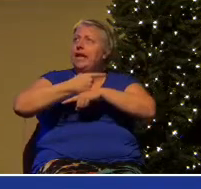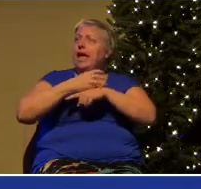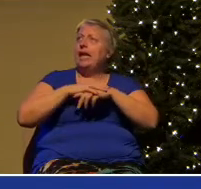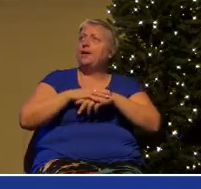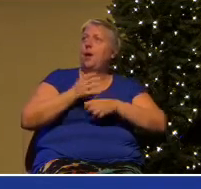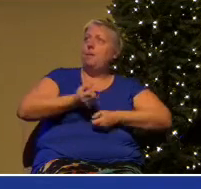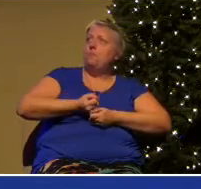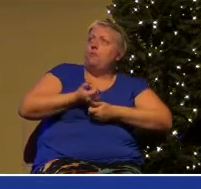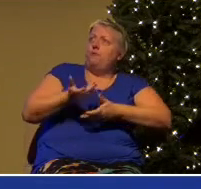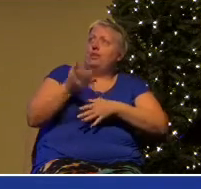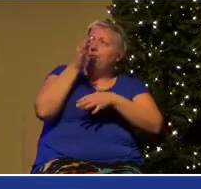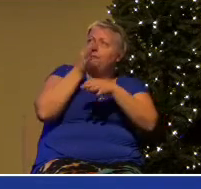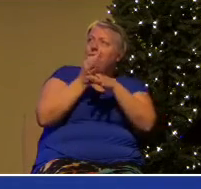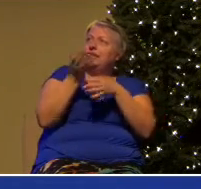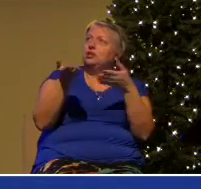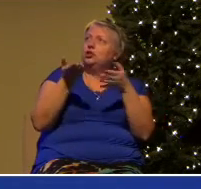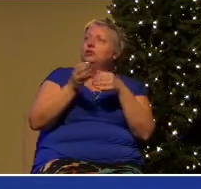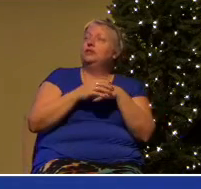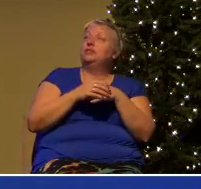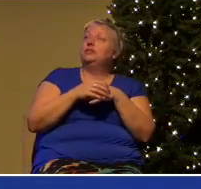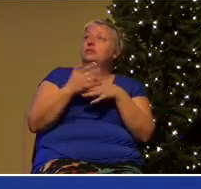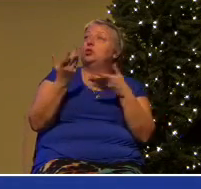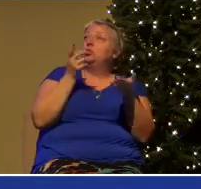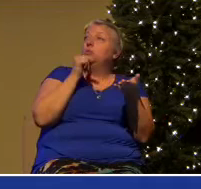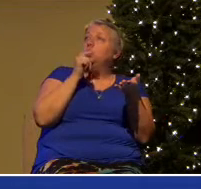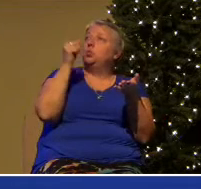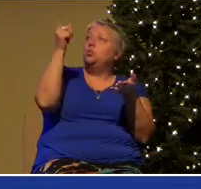earlier they make it easy for you to hand them out